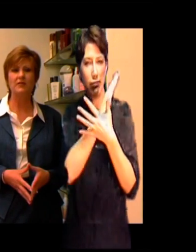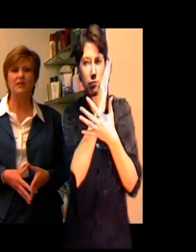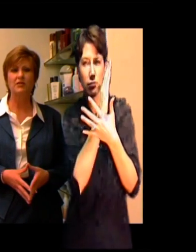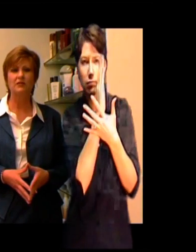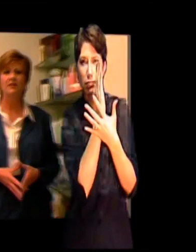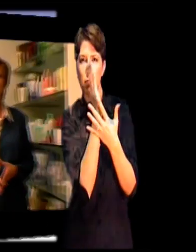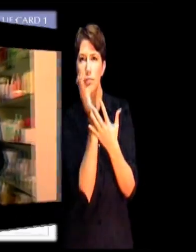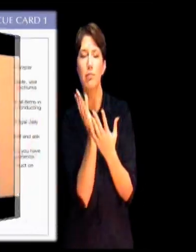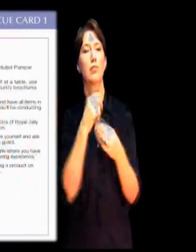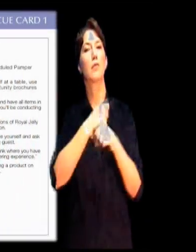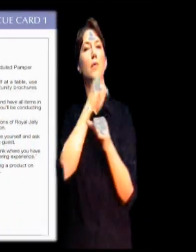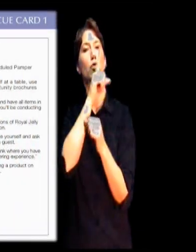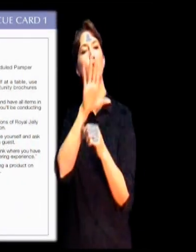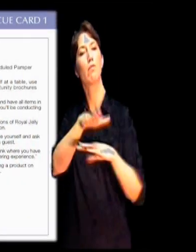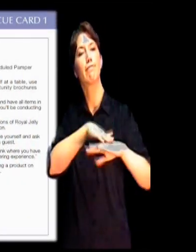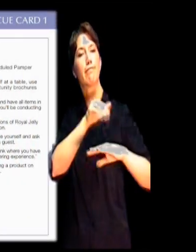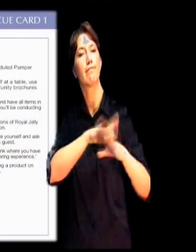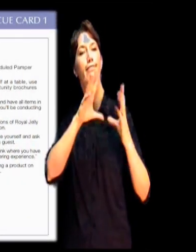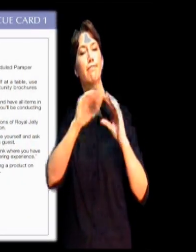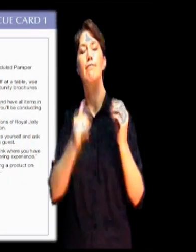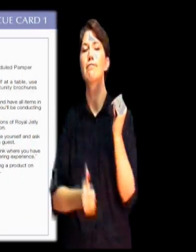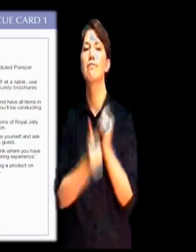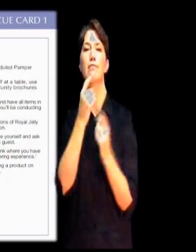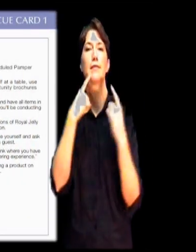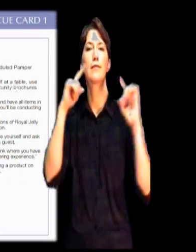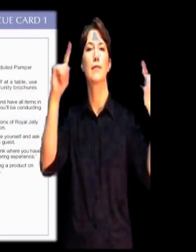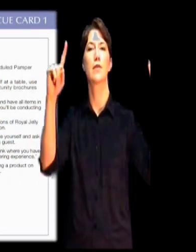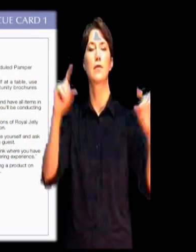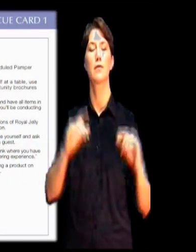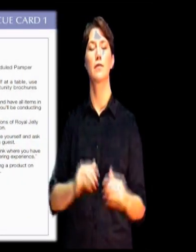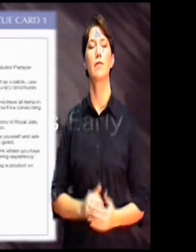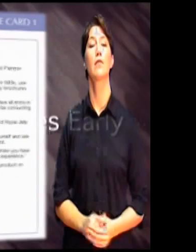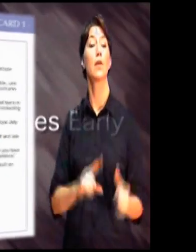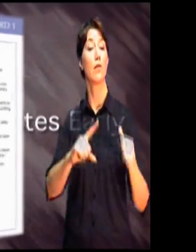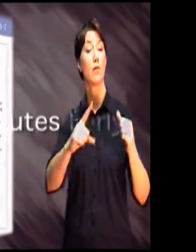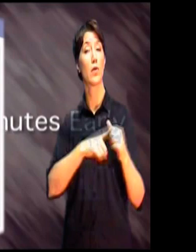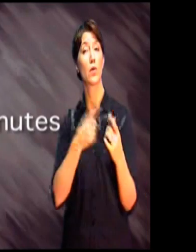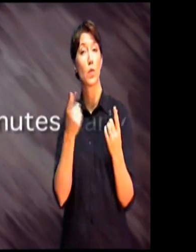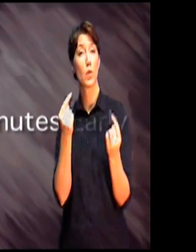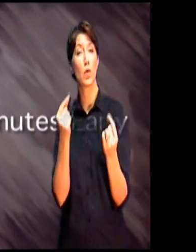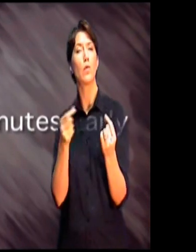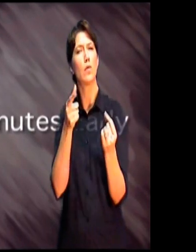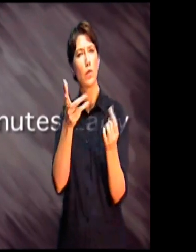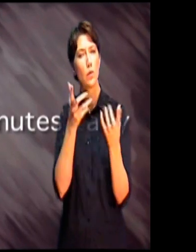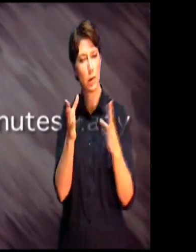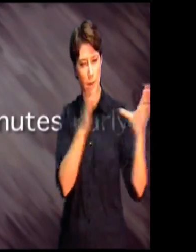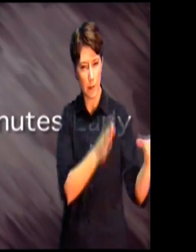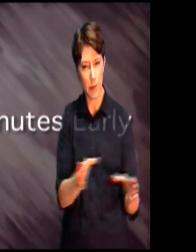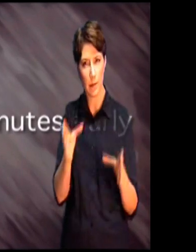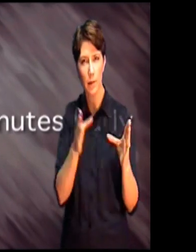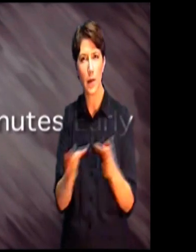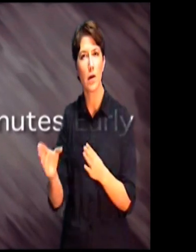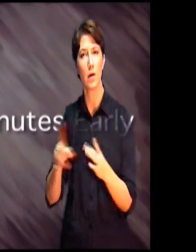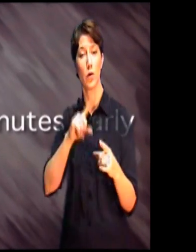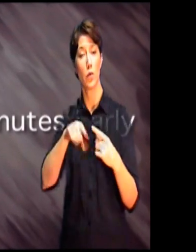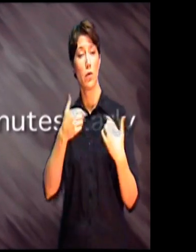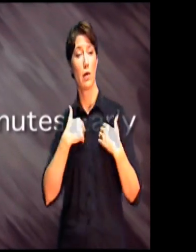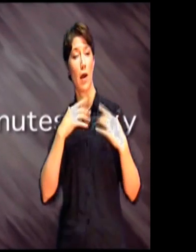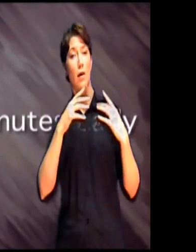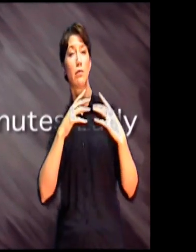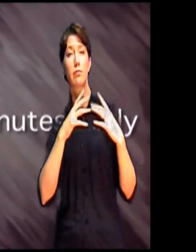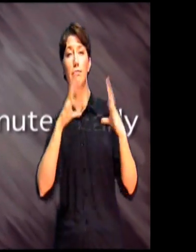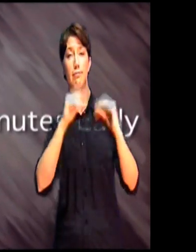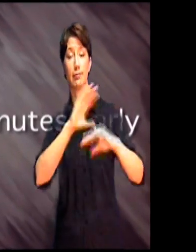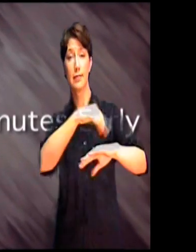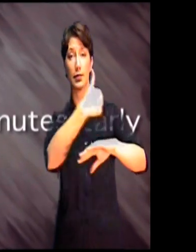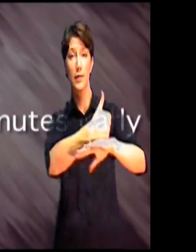Pampers session. The first thing that you're going to want to do is prepare your Pampers session. Make sure you arrive early, say 30 minutes